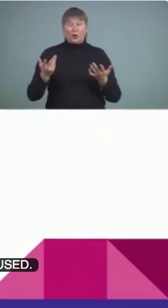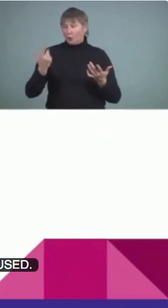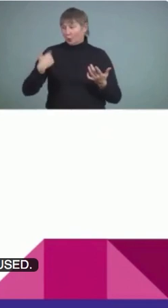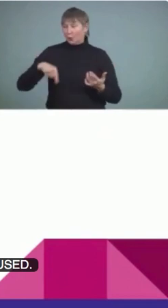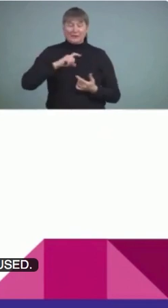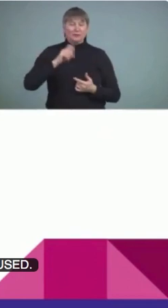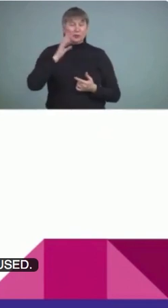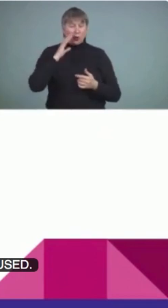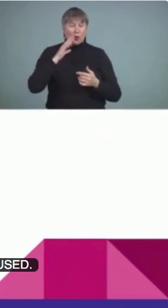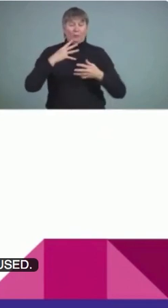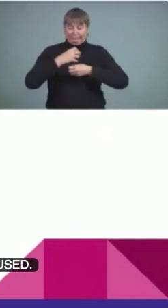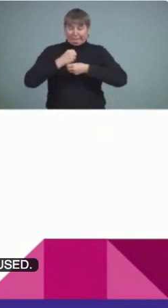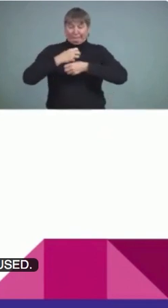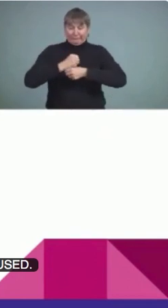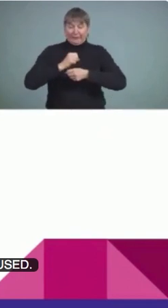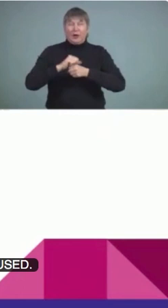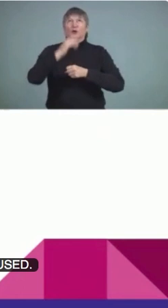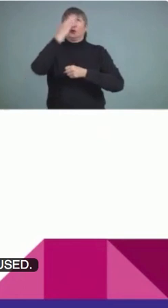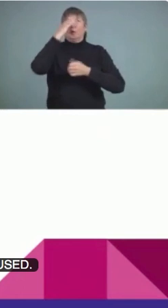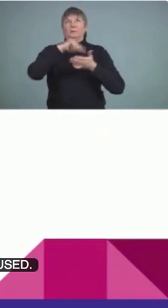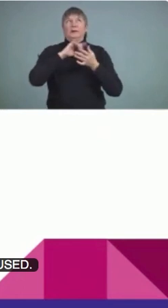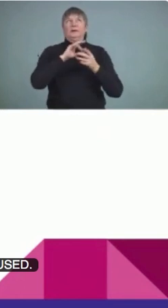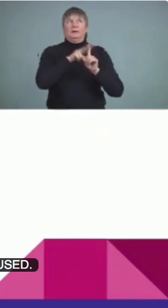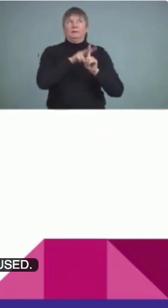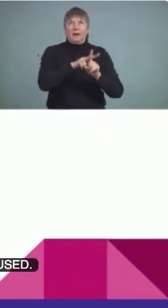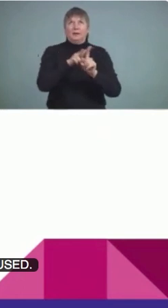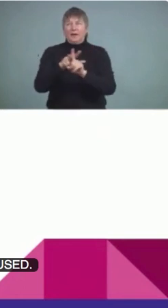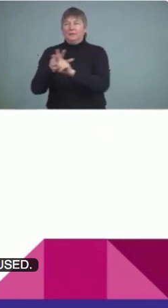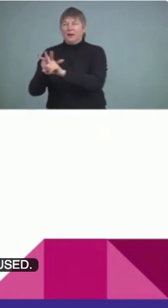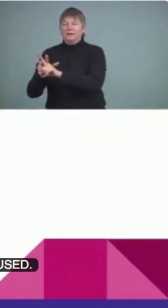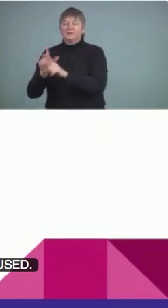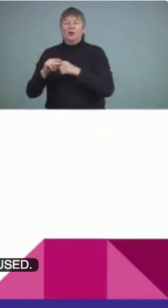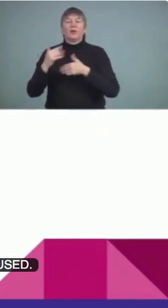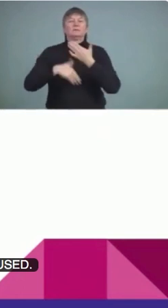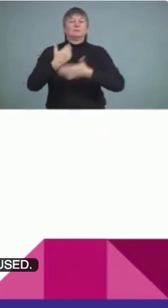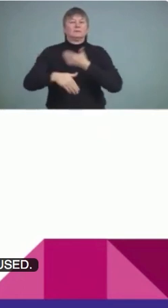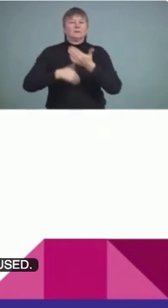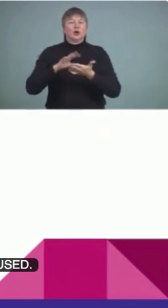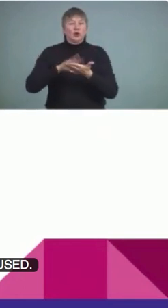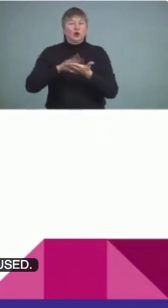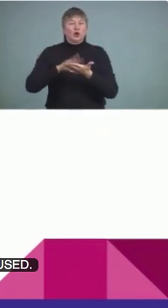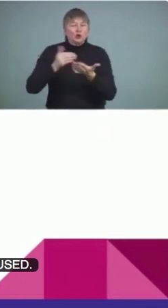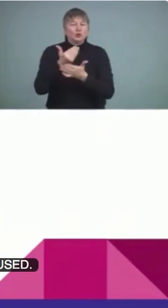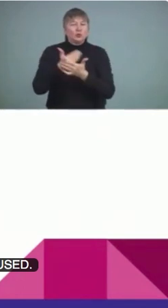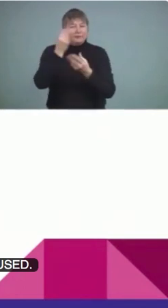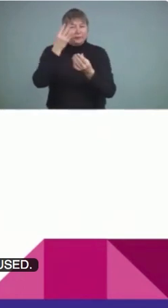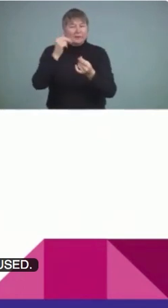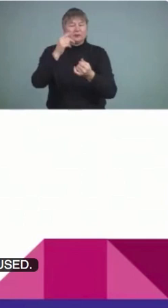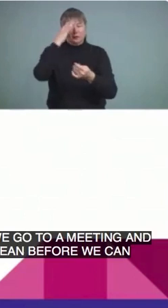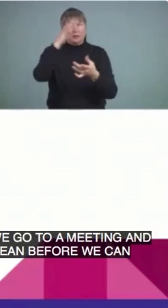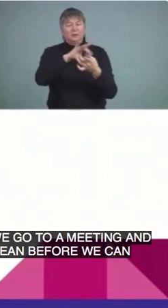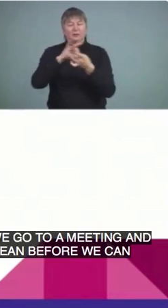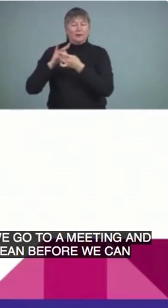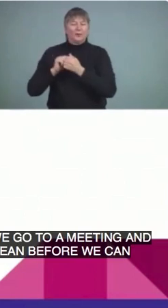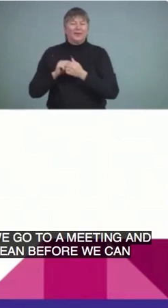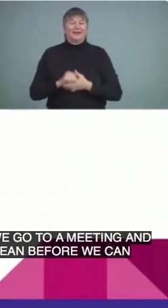those mean before we can process and learn new information. So we're we're you know practicing what what we preach